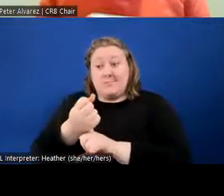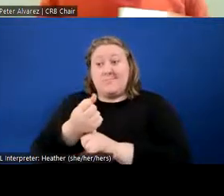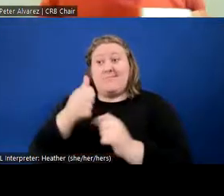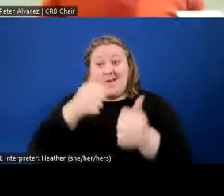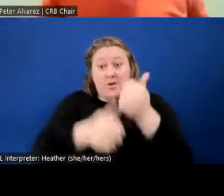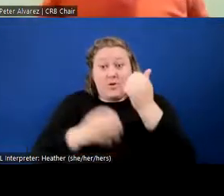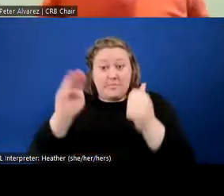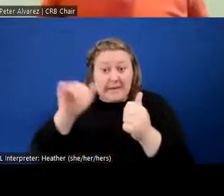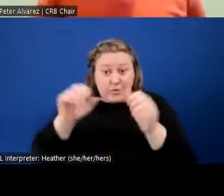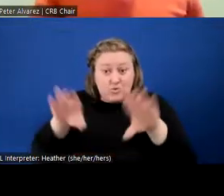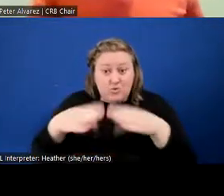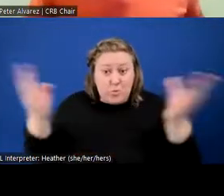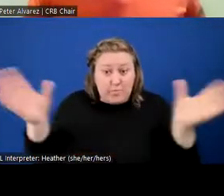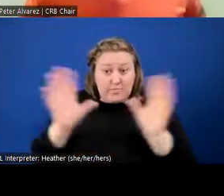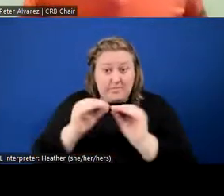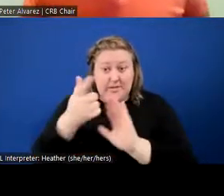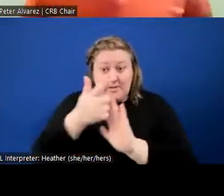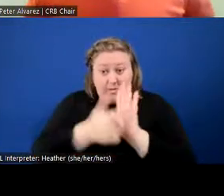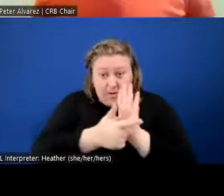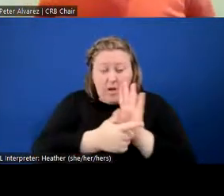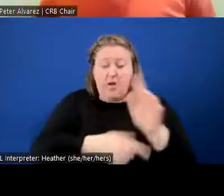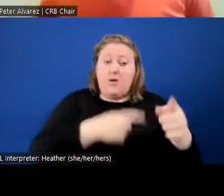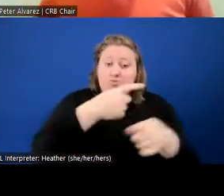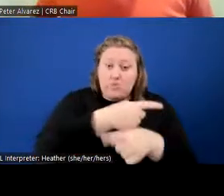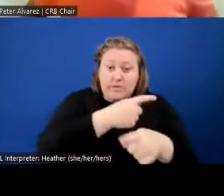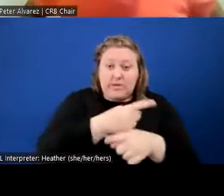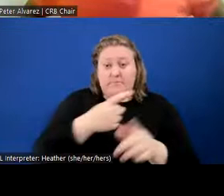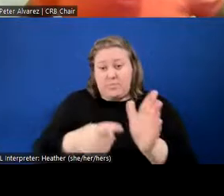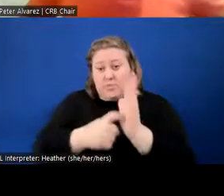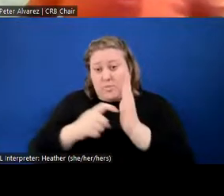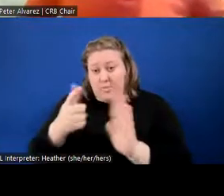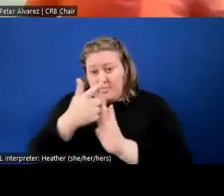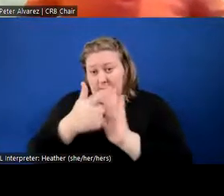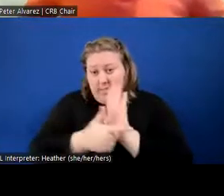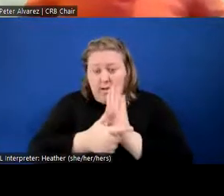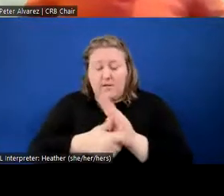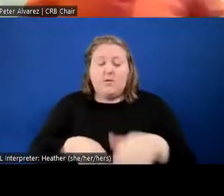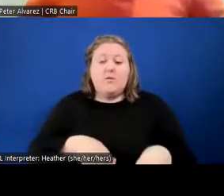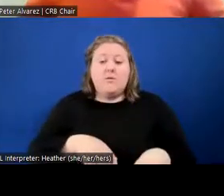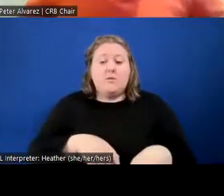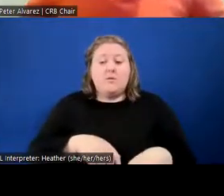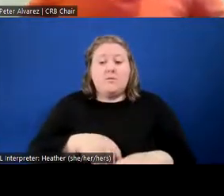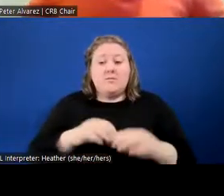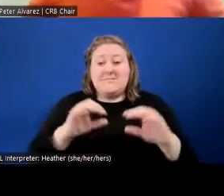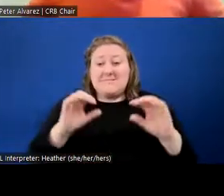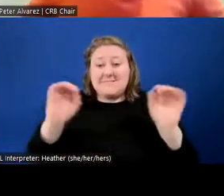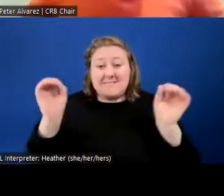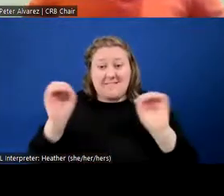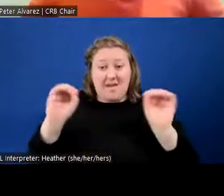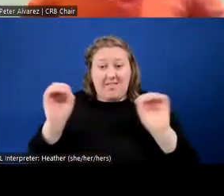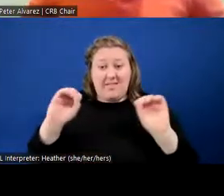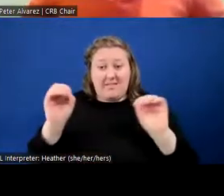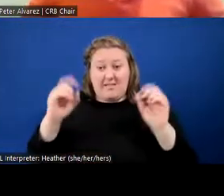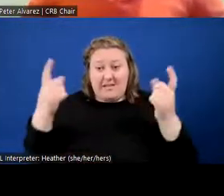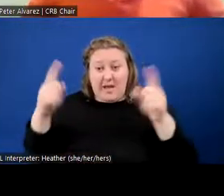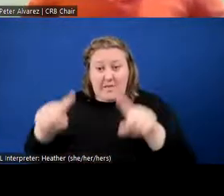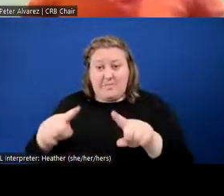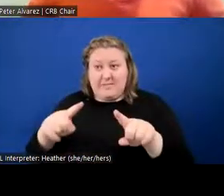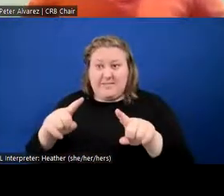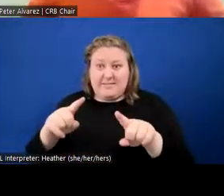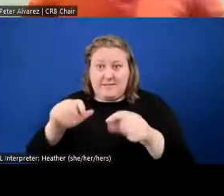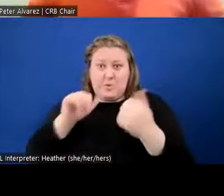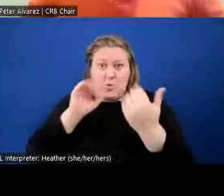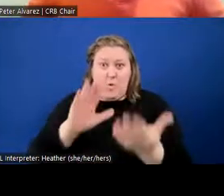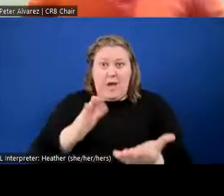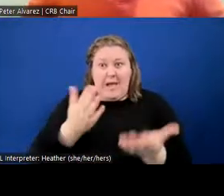appropriately and as required by law. Nothing is done in a way that it should not have been done. It